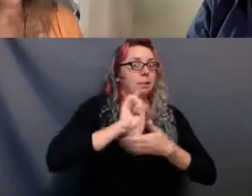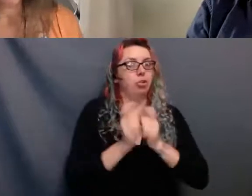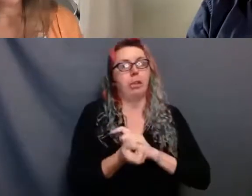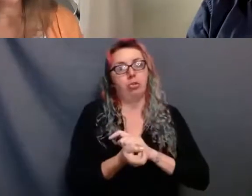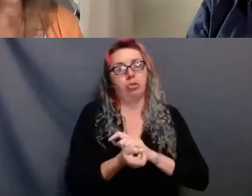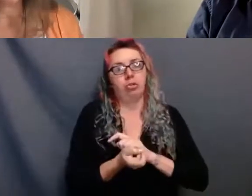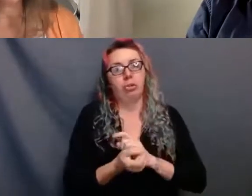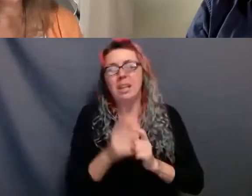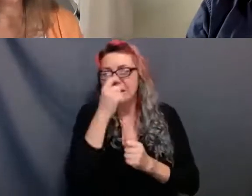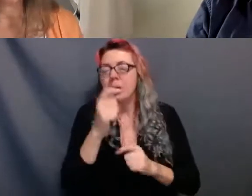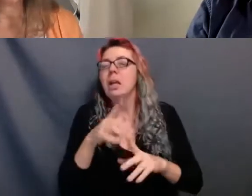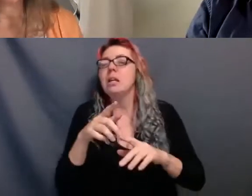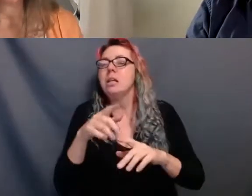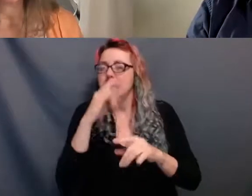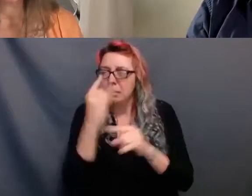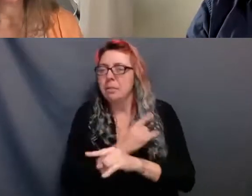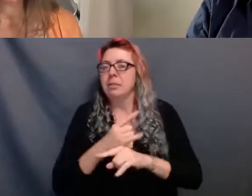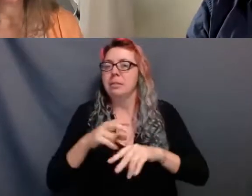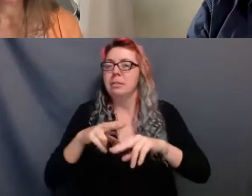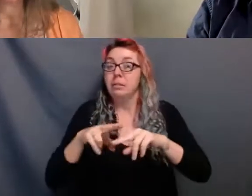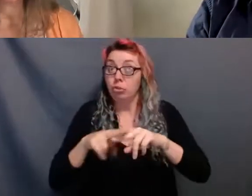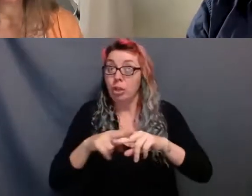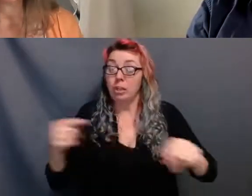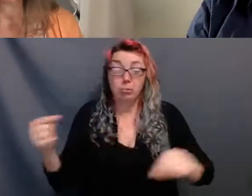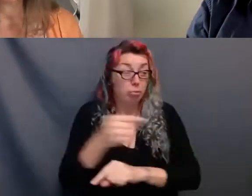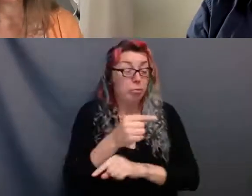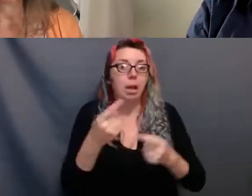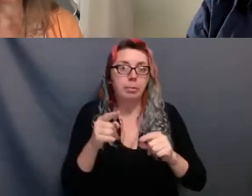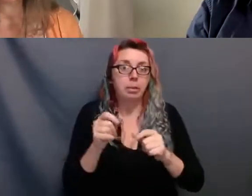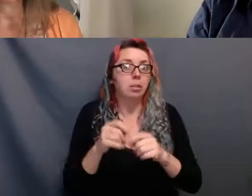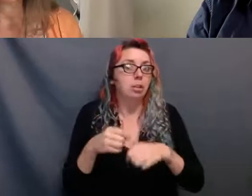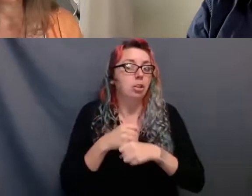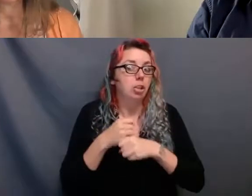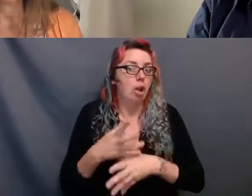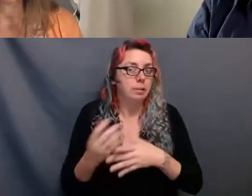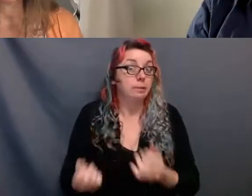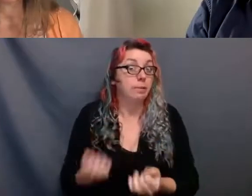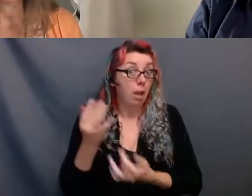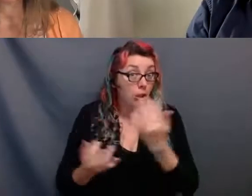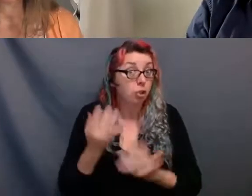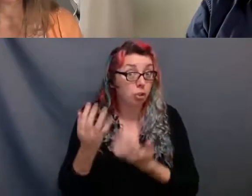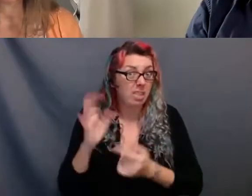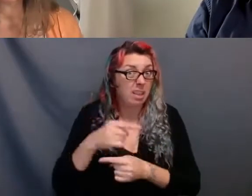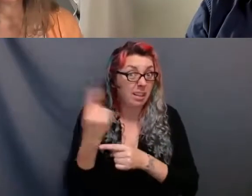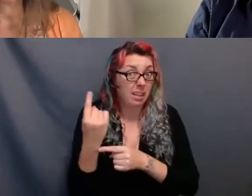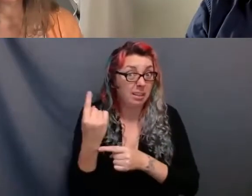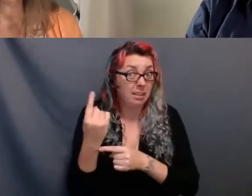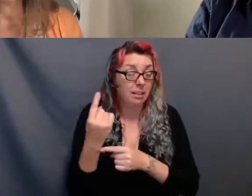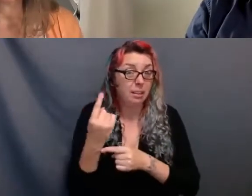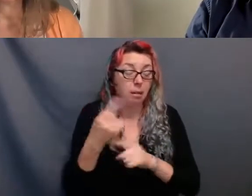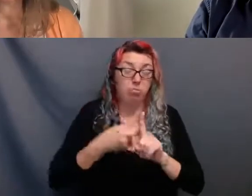that lit the fire that burned down my community on the hottest day ever recorded in North America, perhaps the hottest